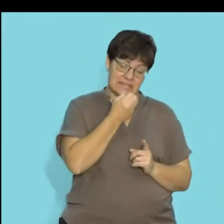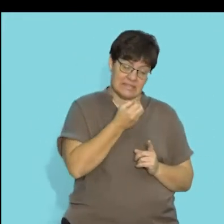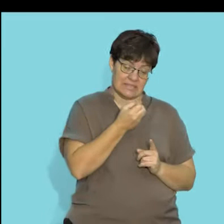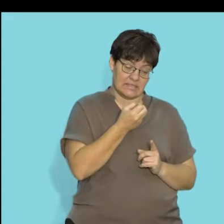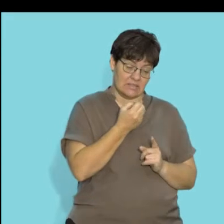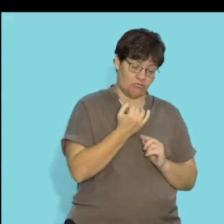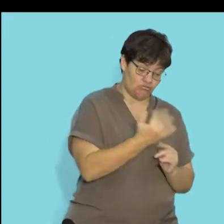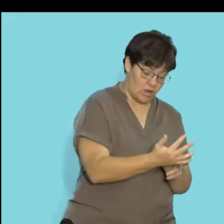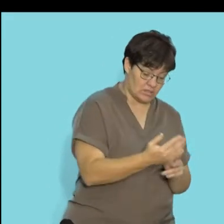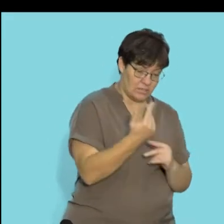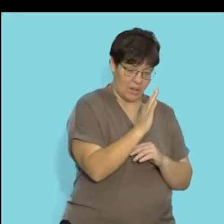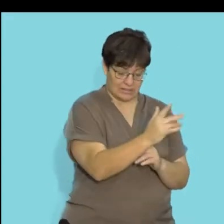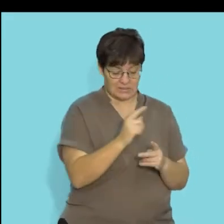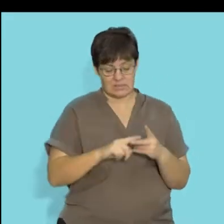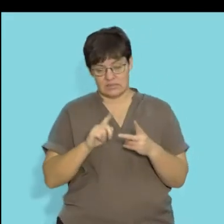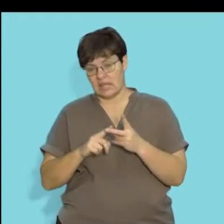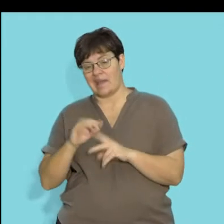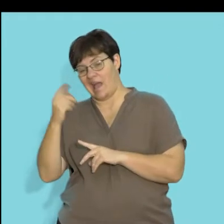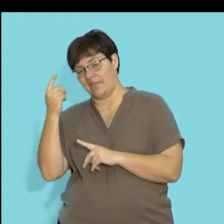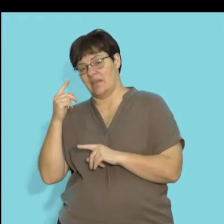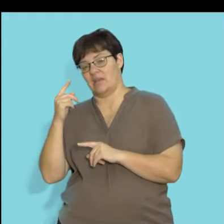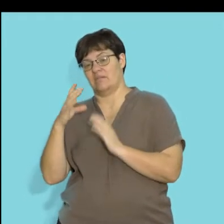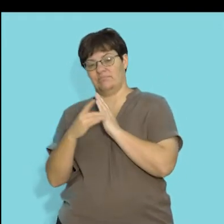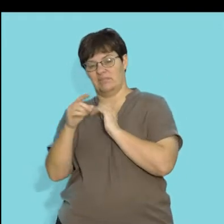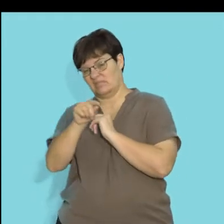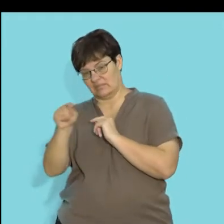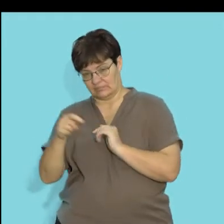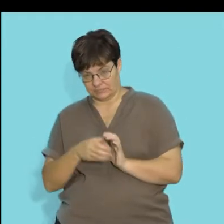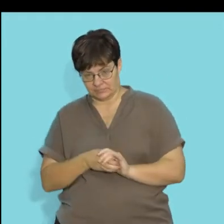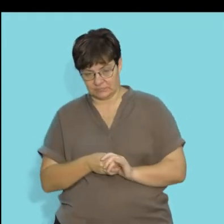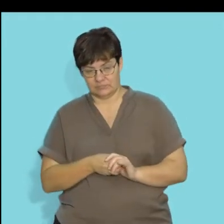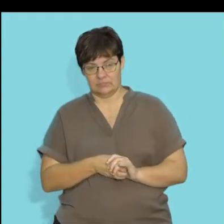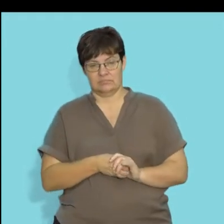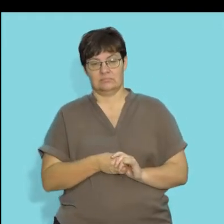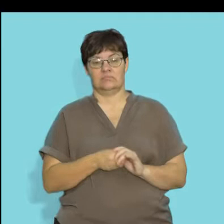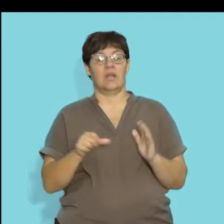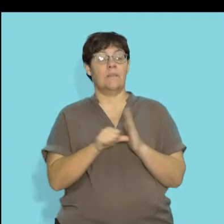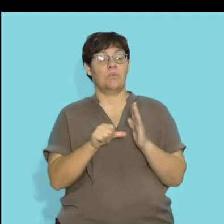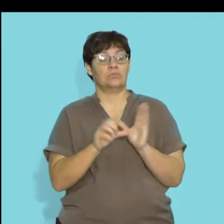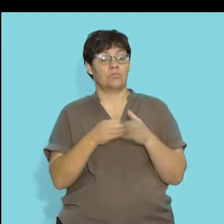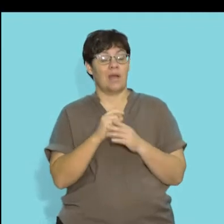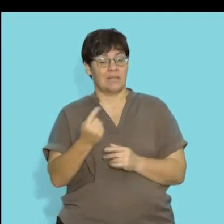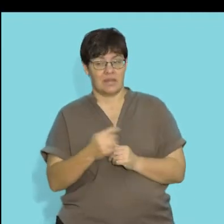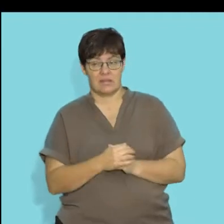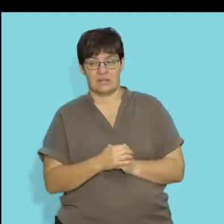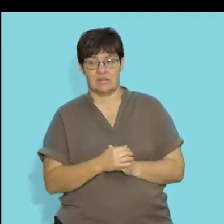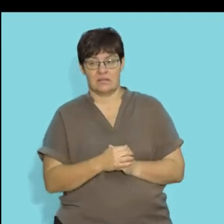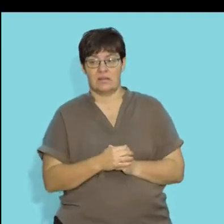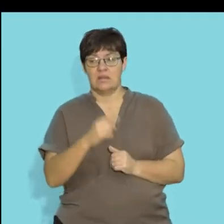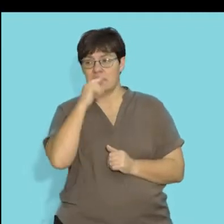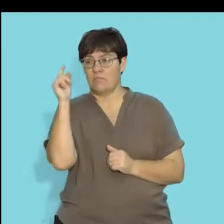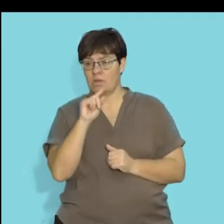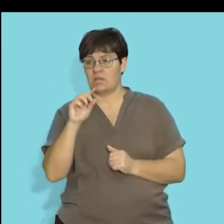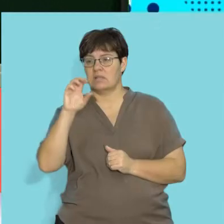insects as well as they consume plant material. Another important group of consumers are called